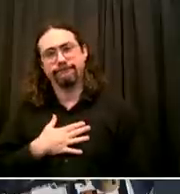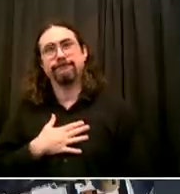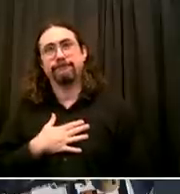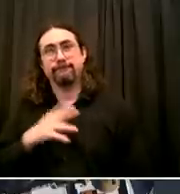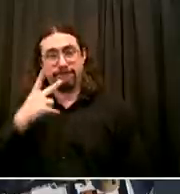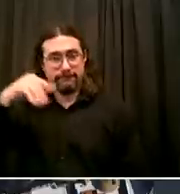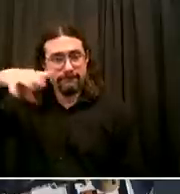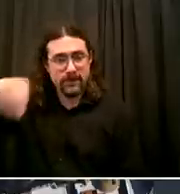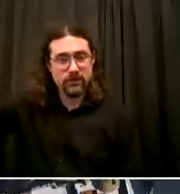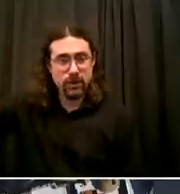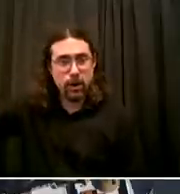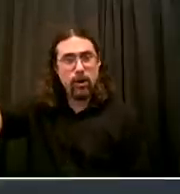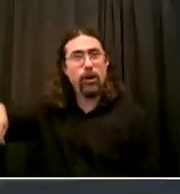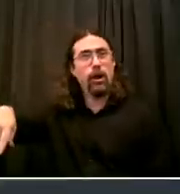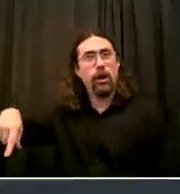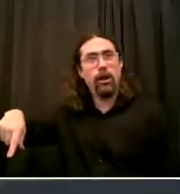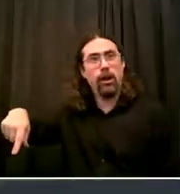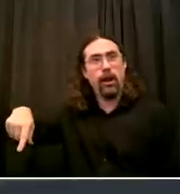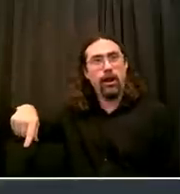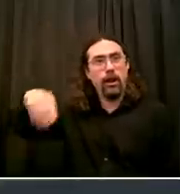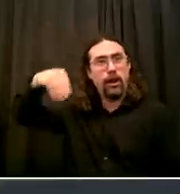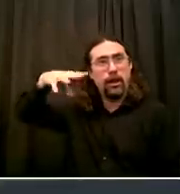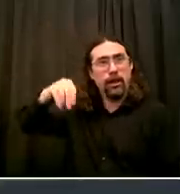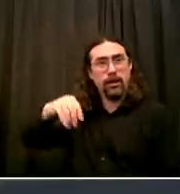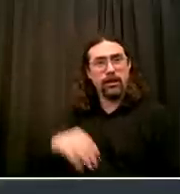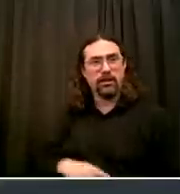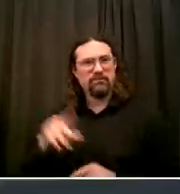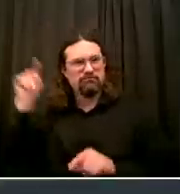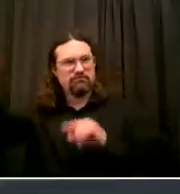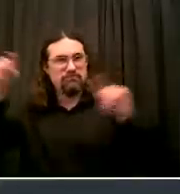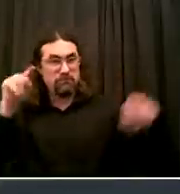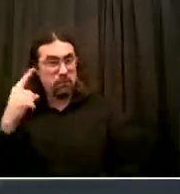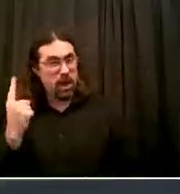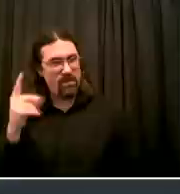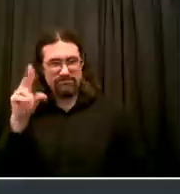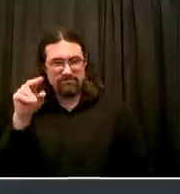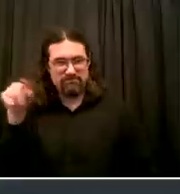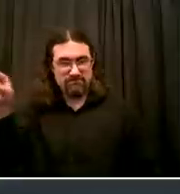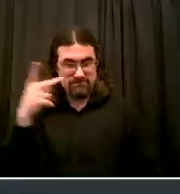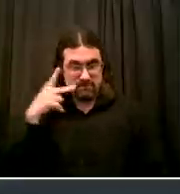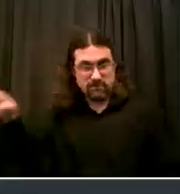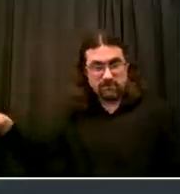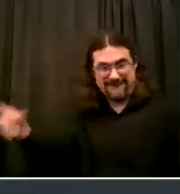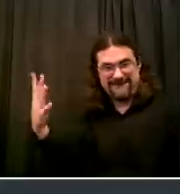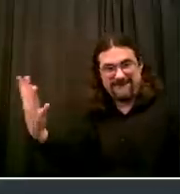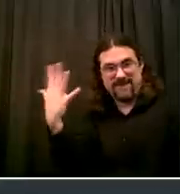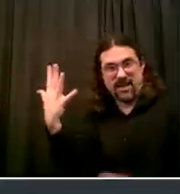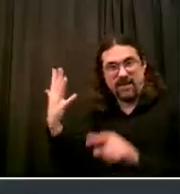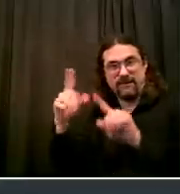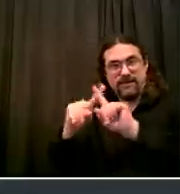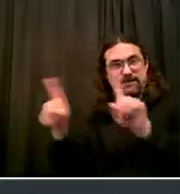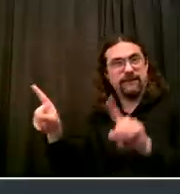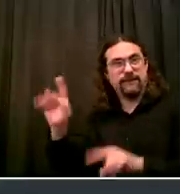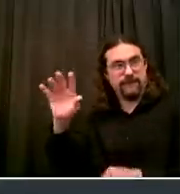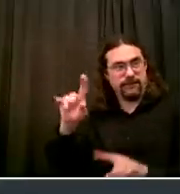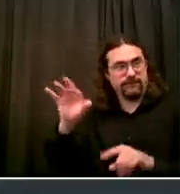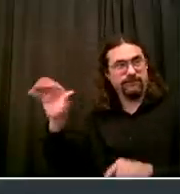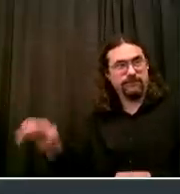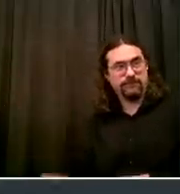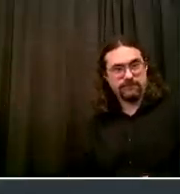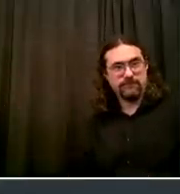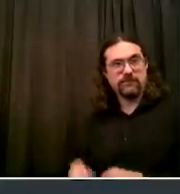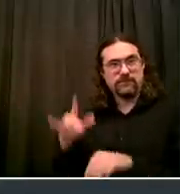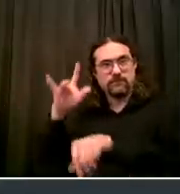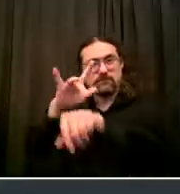in Manhattan Richmond Terrace in Staten Island Jerolomon Street in Brooklyn 153rd Street in Queens And Morris Avenue in the